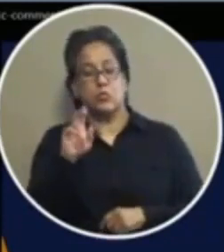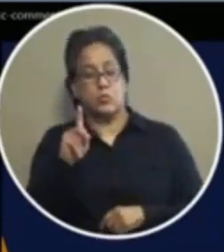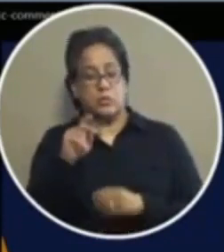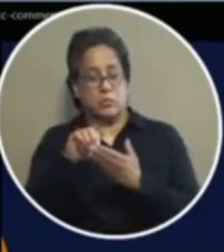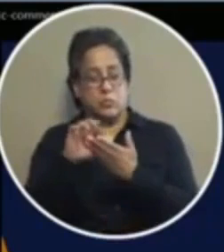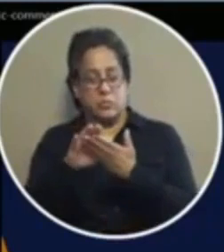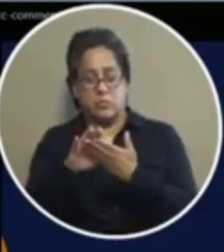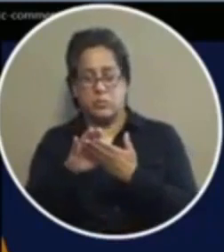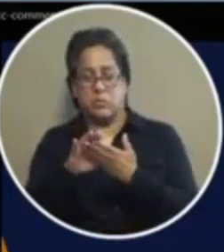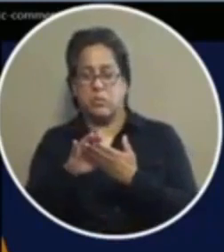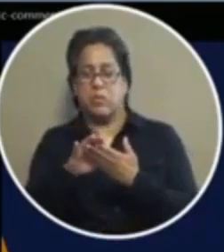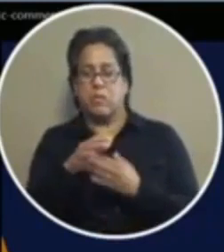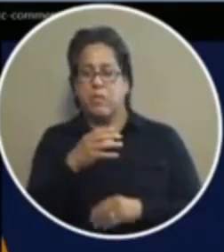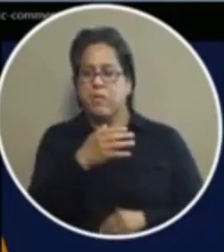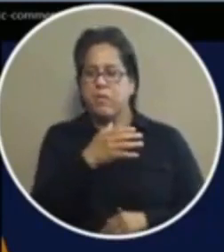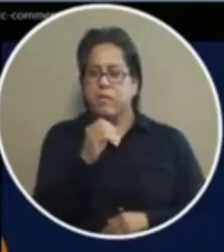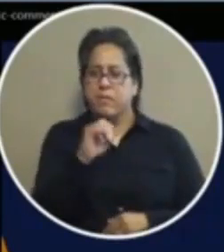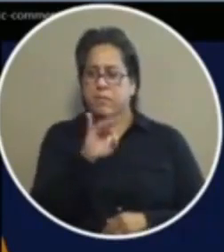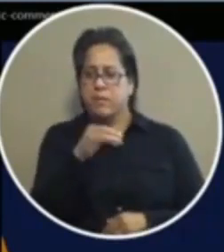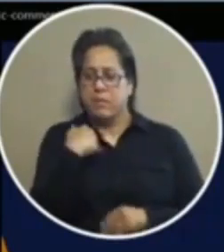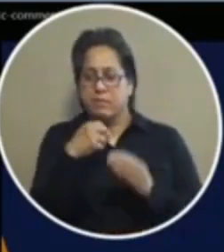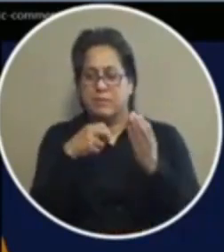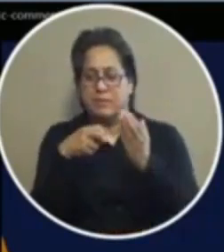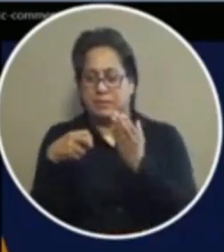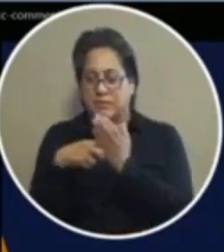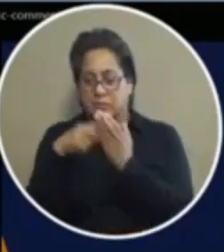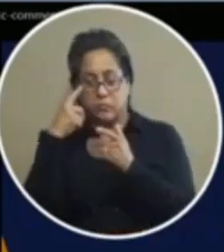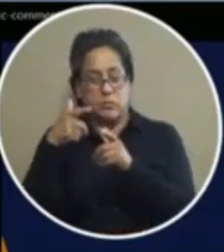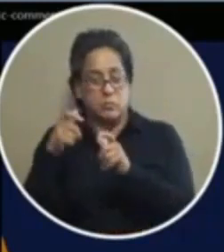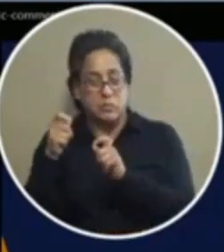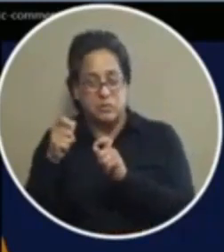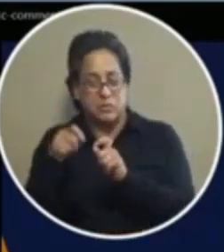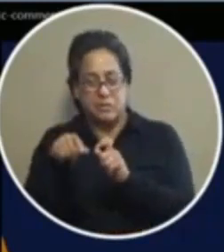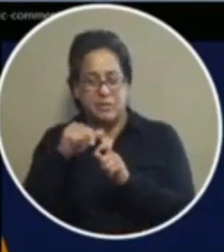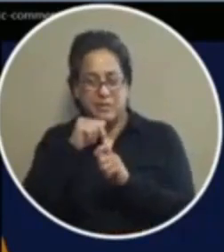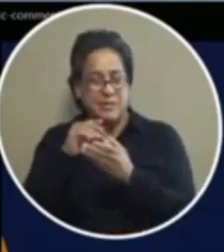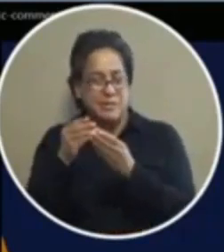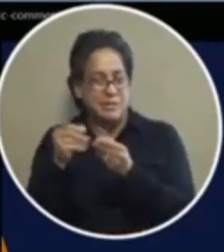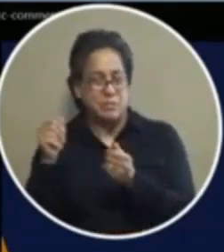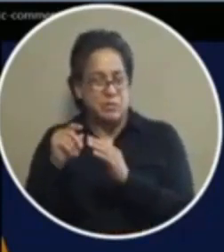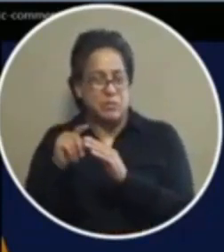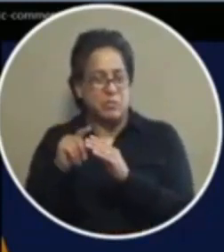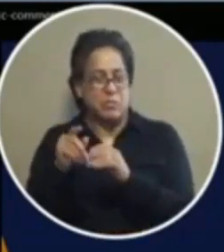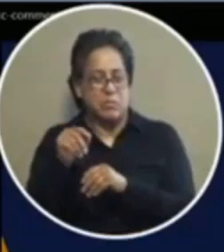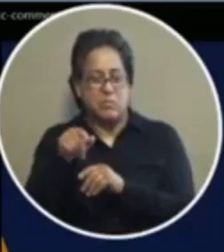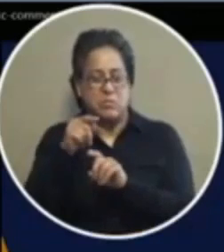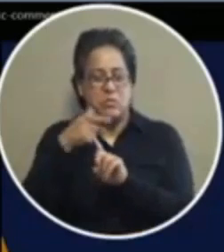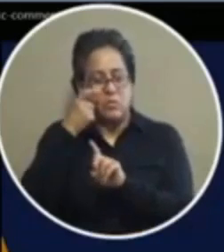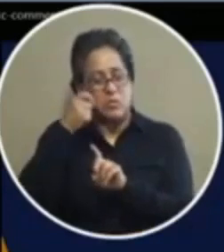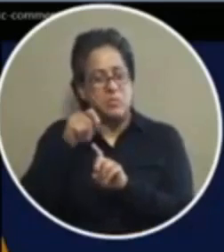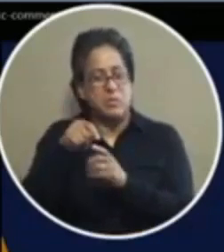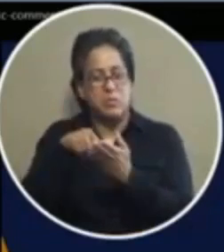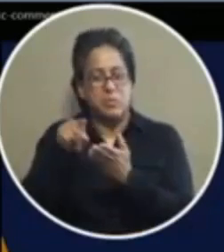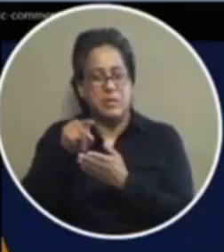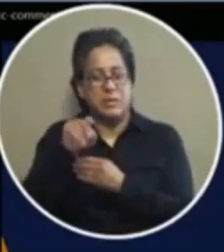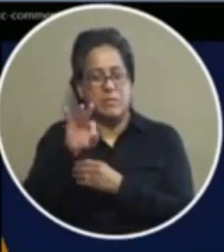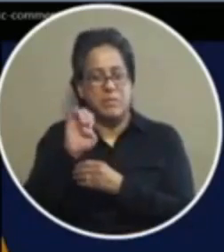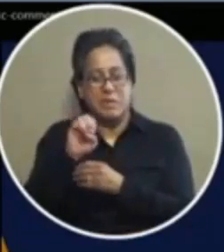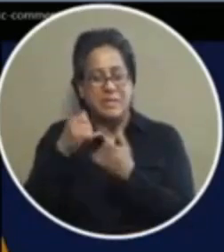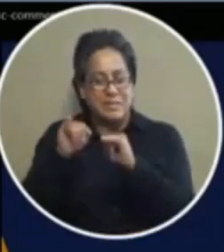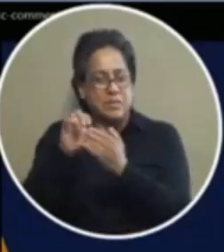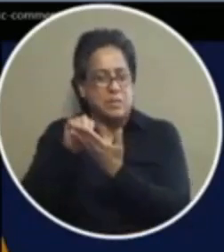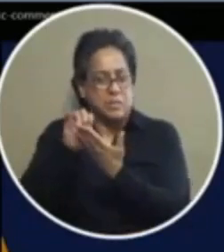someone's done it's right it if you get a ticket for speeding that doesn't disappear just because you paid the fine it's still right there